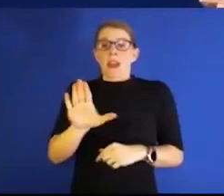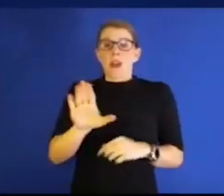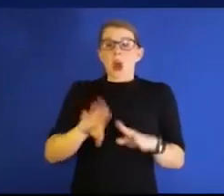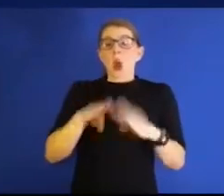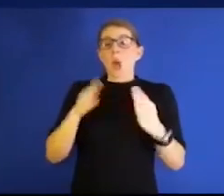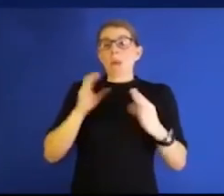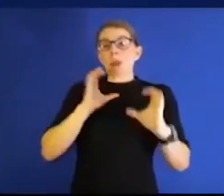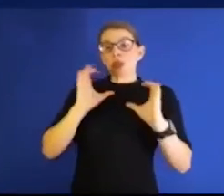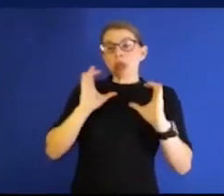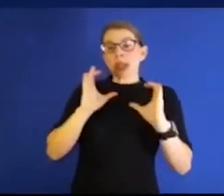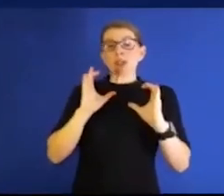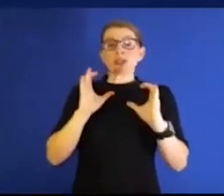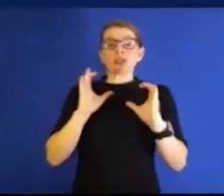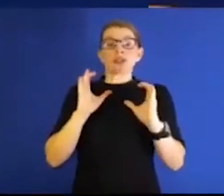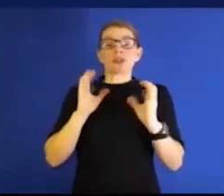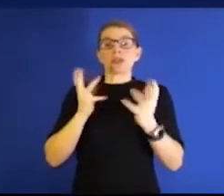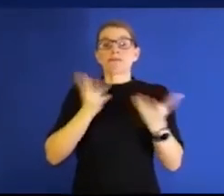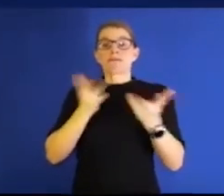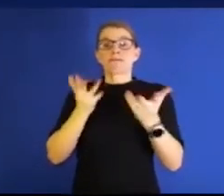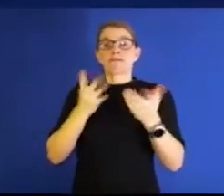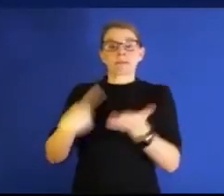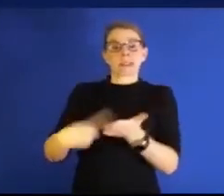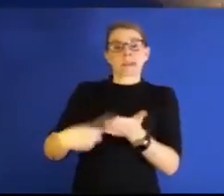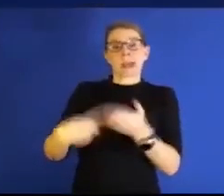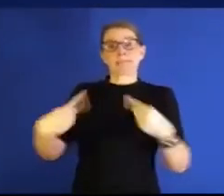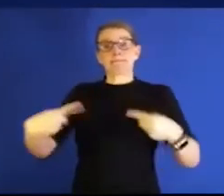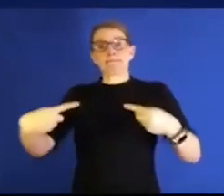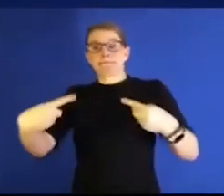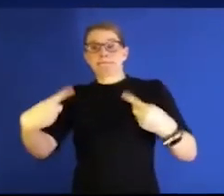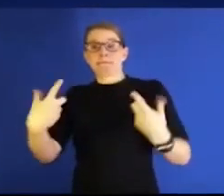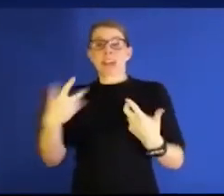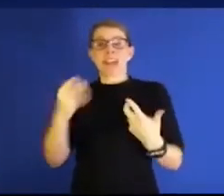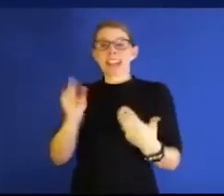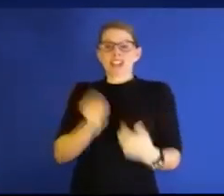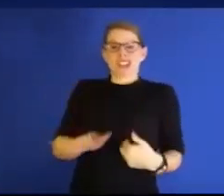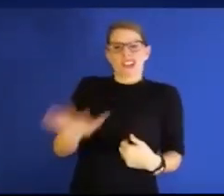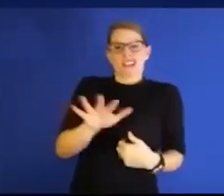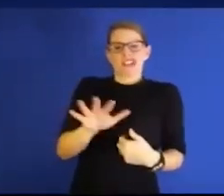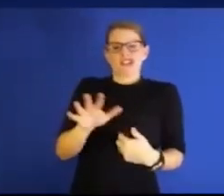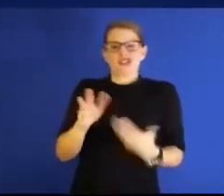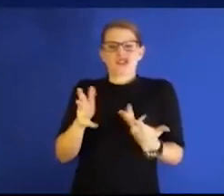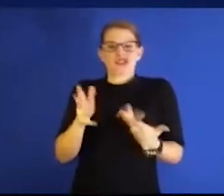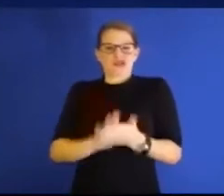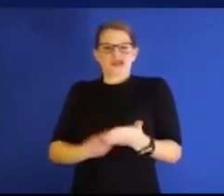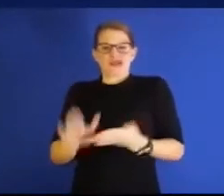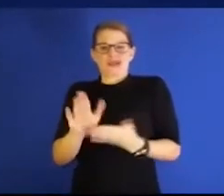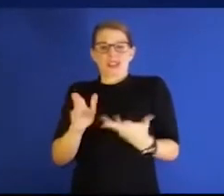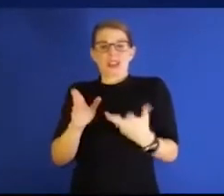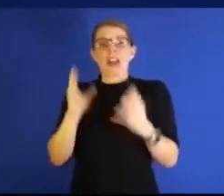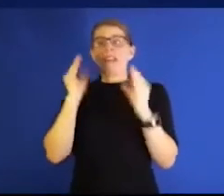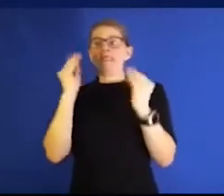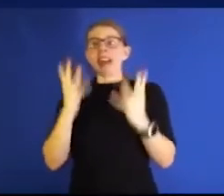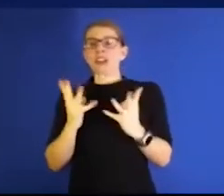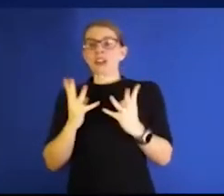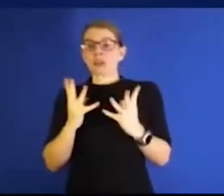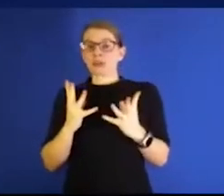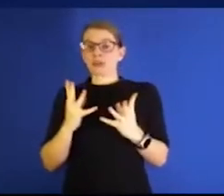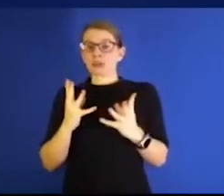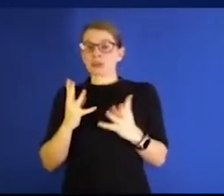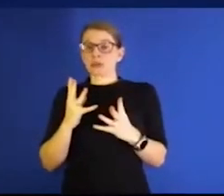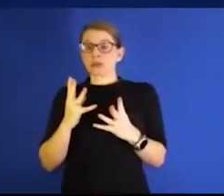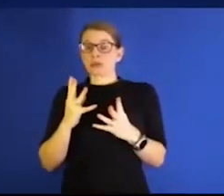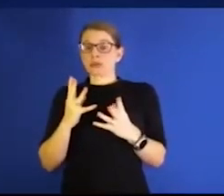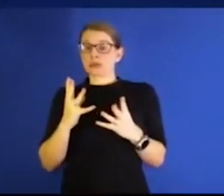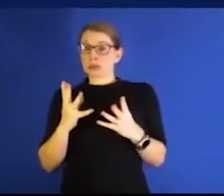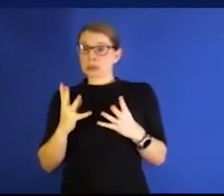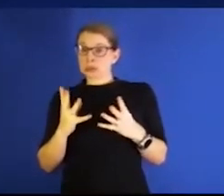just for the open debate and discussion because that's what, you know, college campuses are like. How do you think the faculty received all these mandates, et cetera?